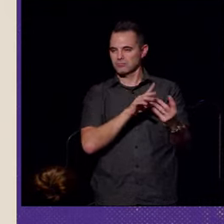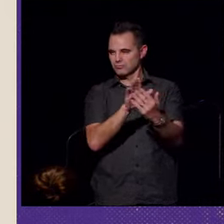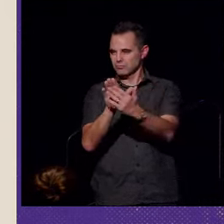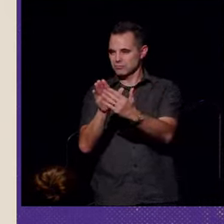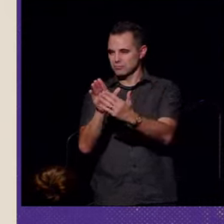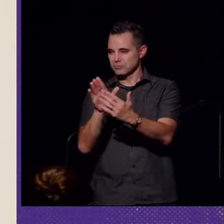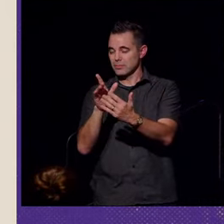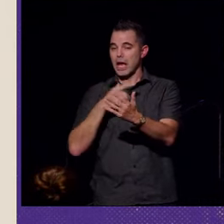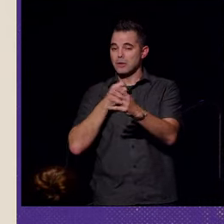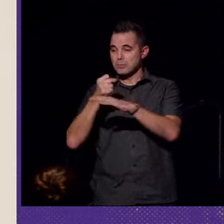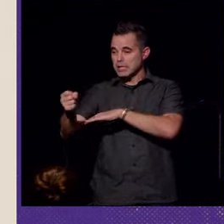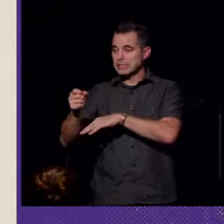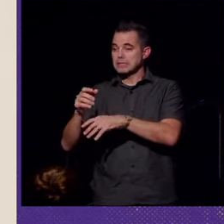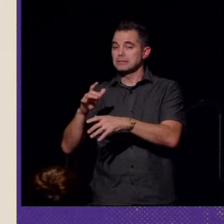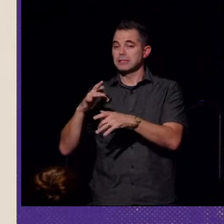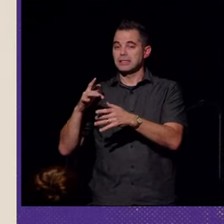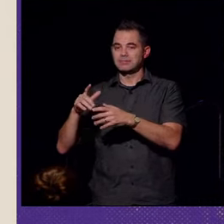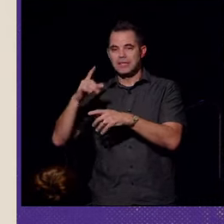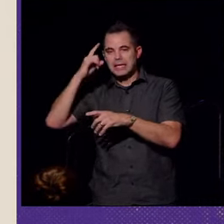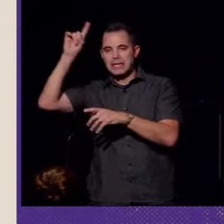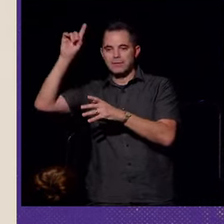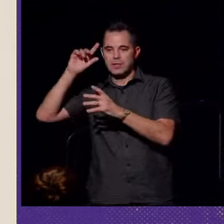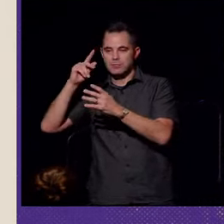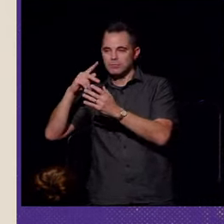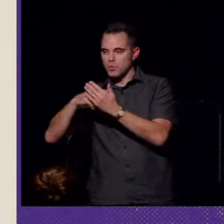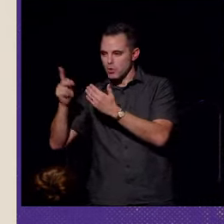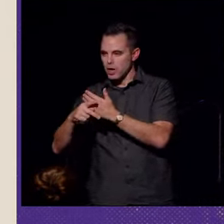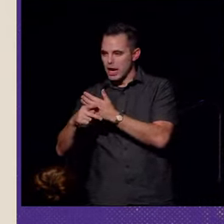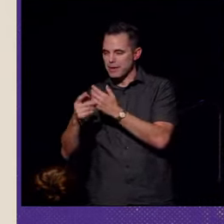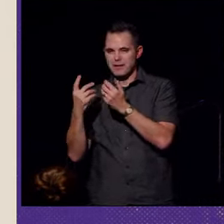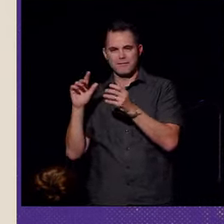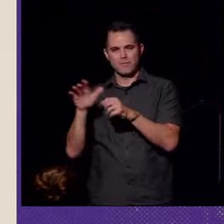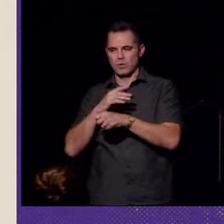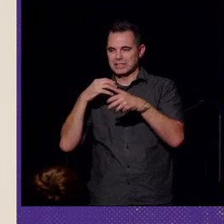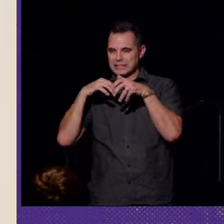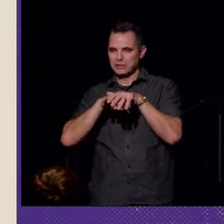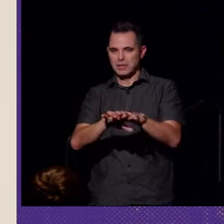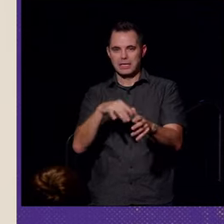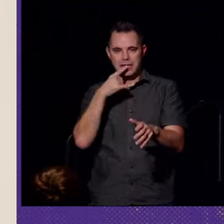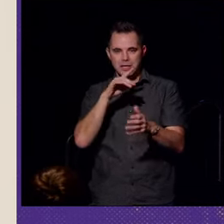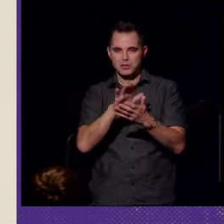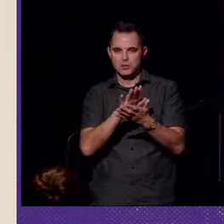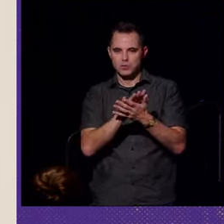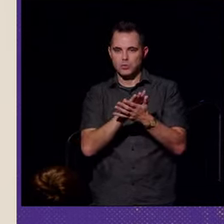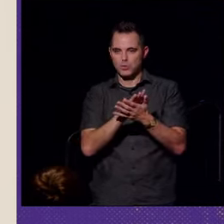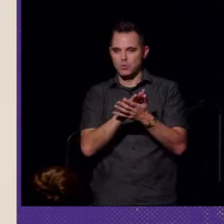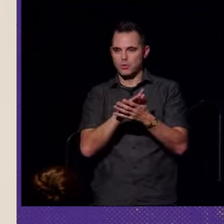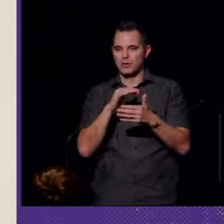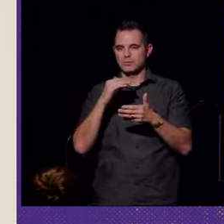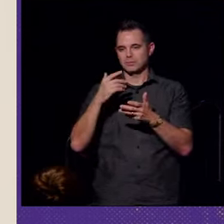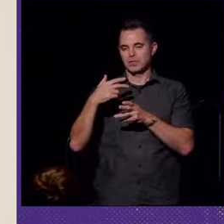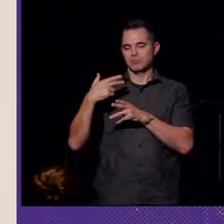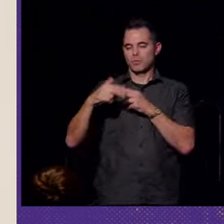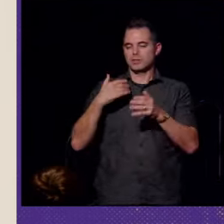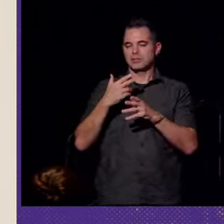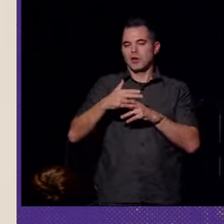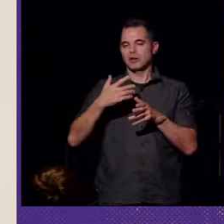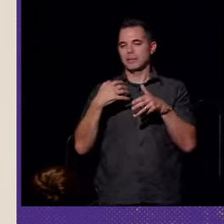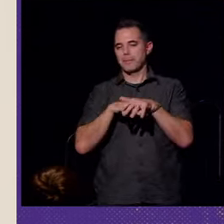was placed in a gifted program and fully integrated into a hearing school, the process called mainstreaming.